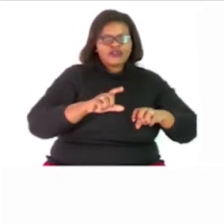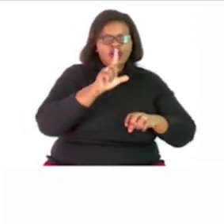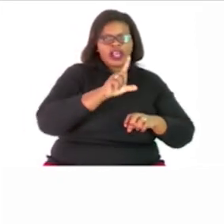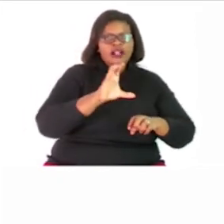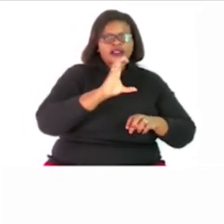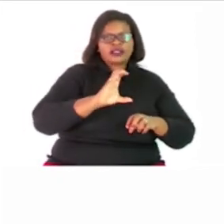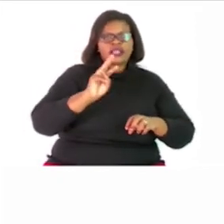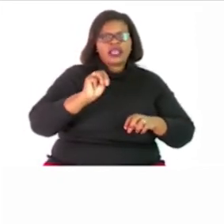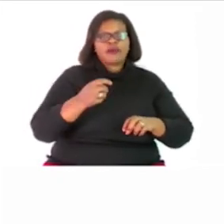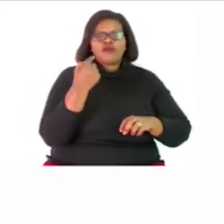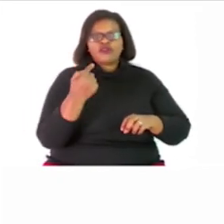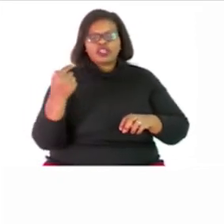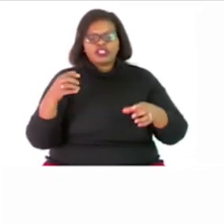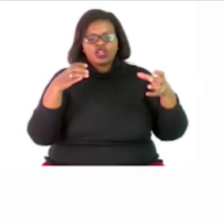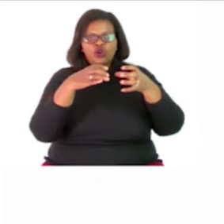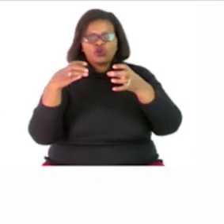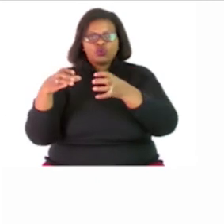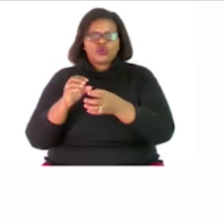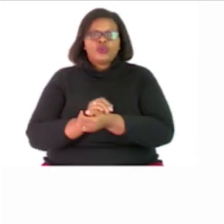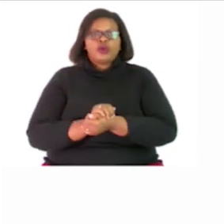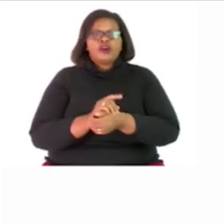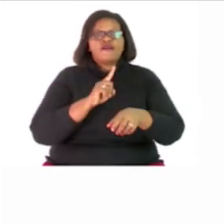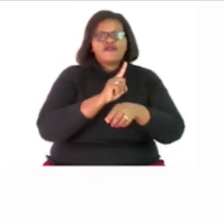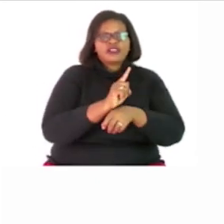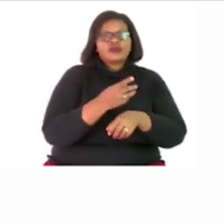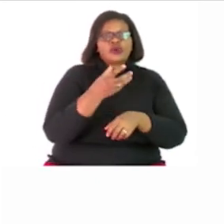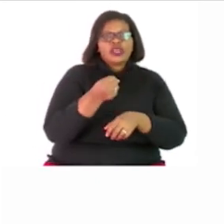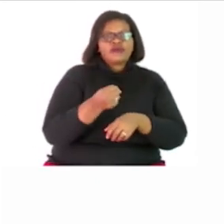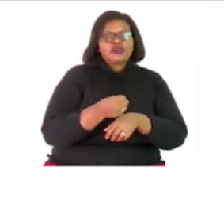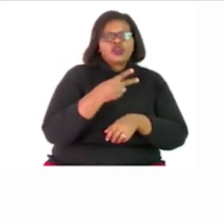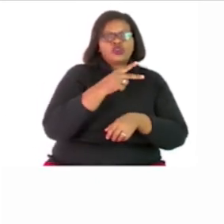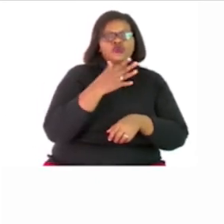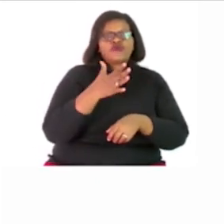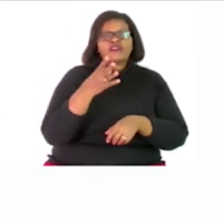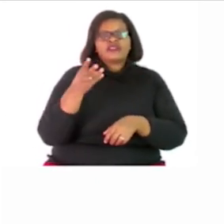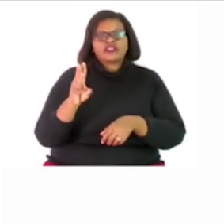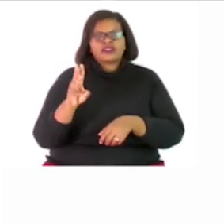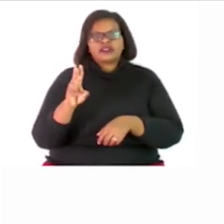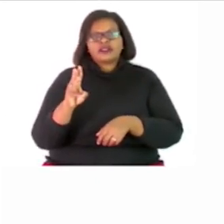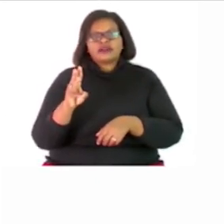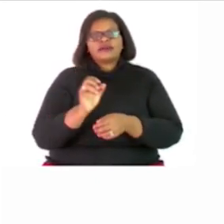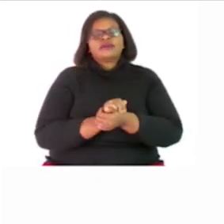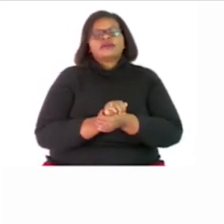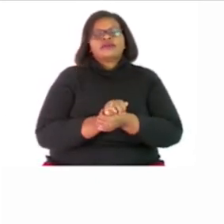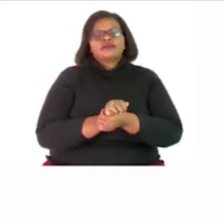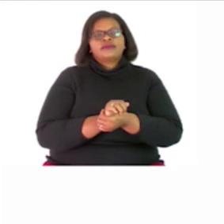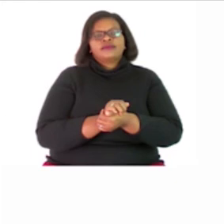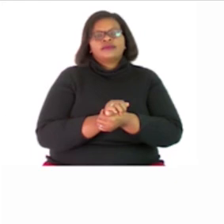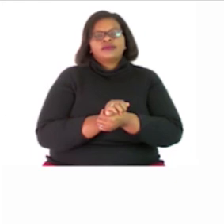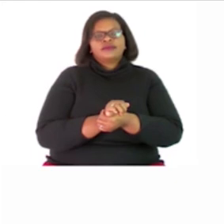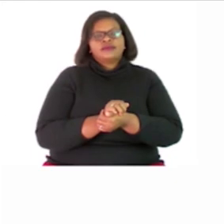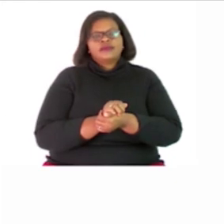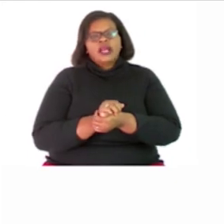the first set we have two five and six up to